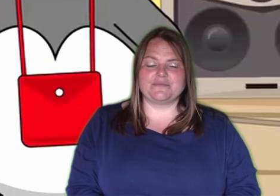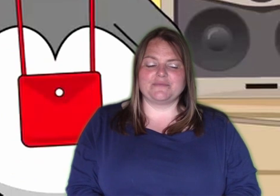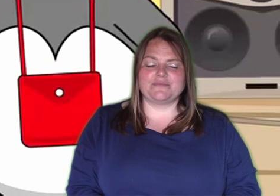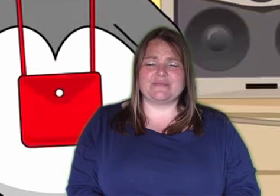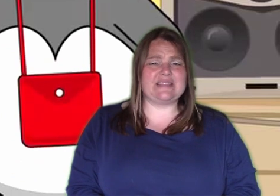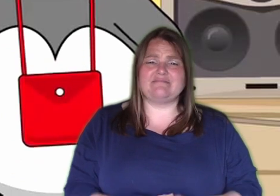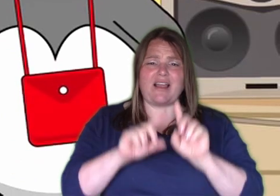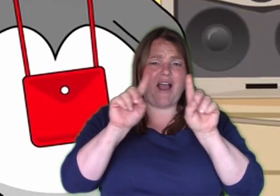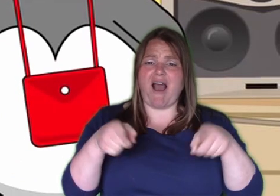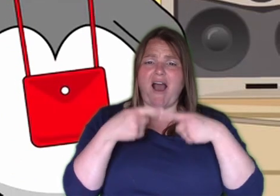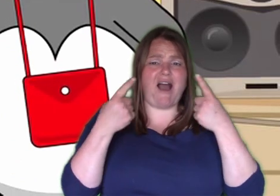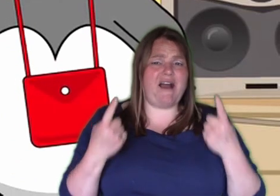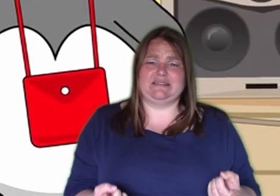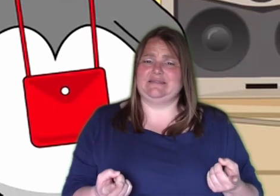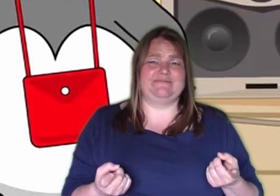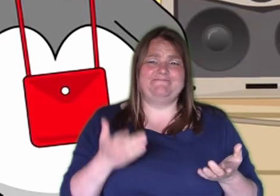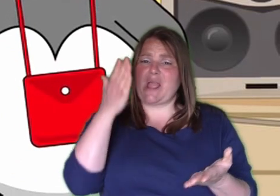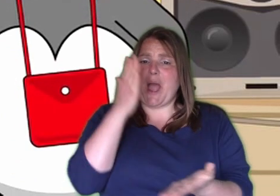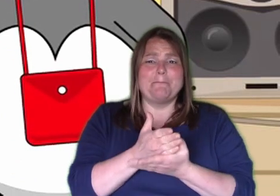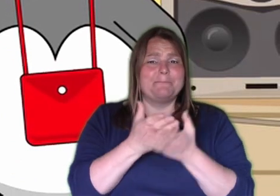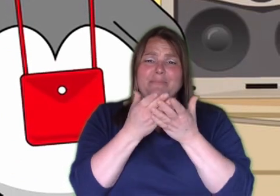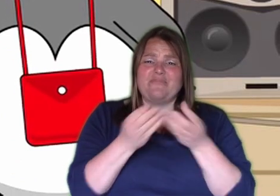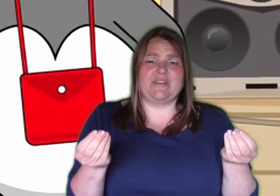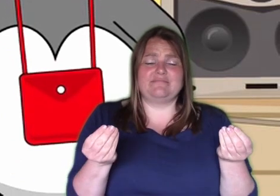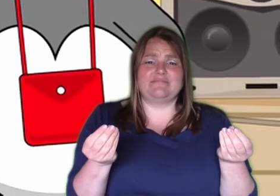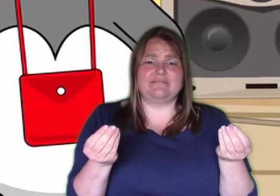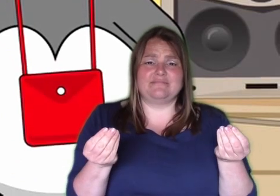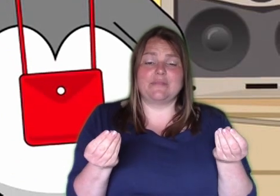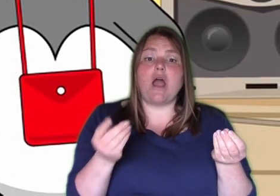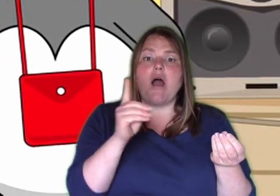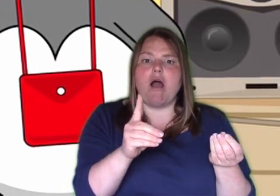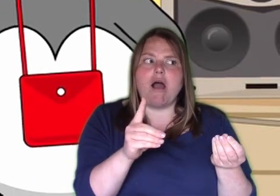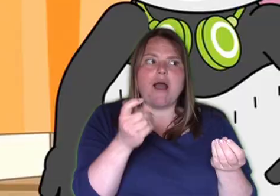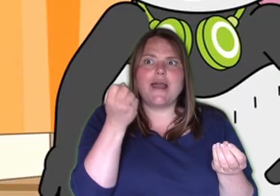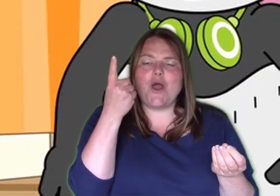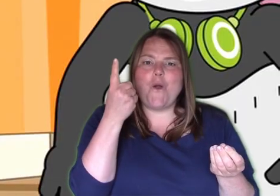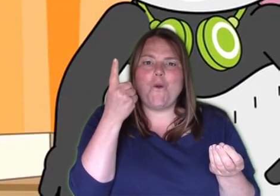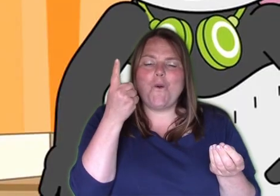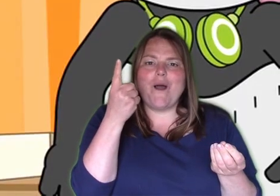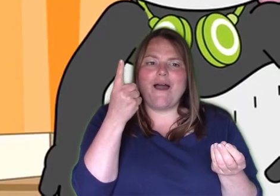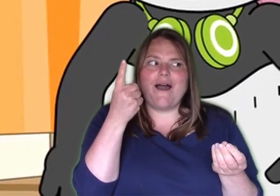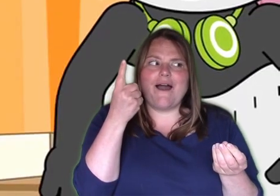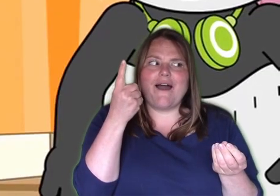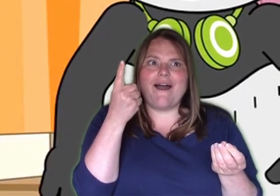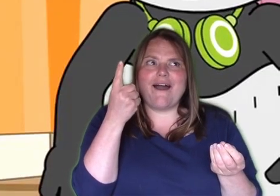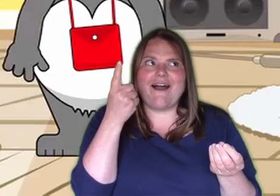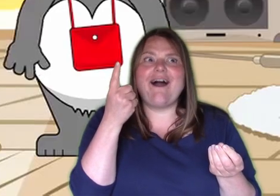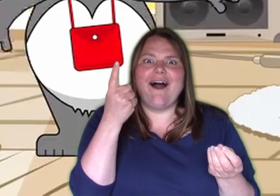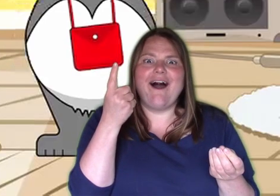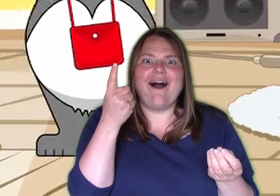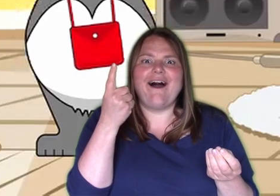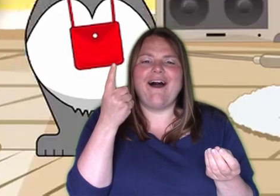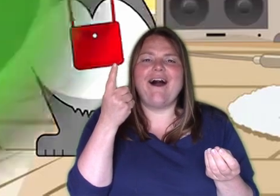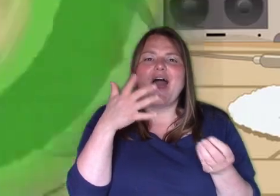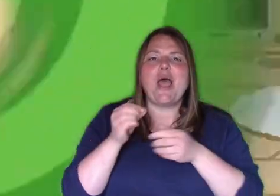It's no good. It's definitely disappeared. I know what we can do. Are you thinking what I'm thinking?